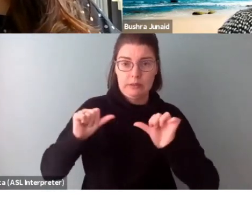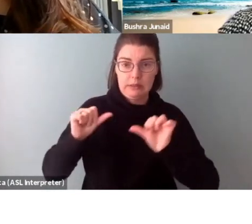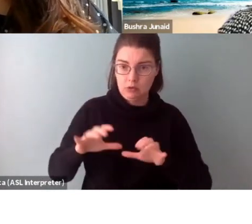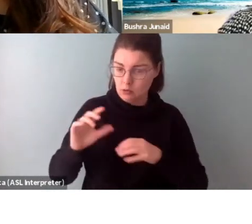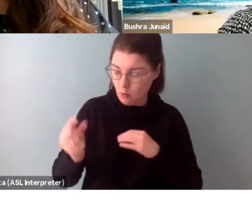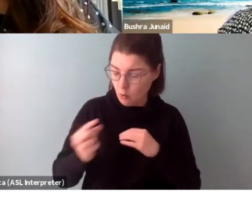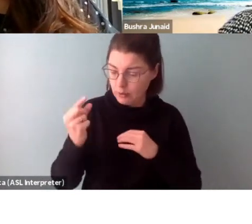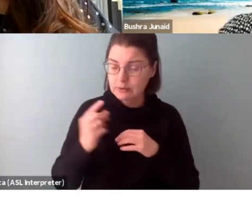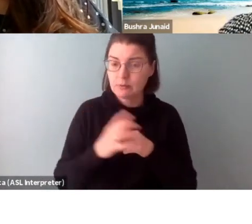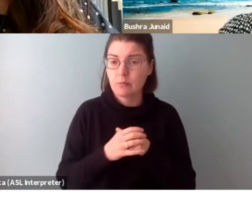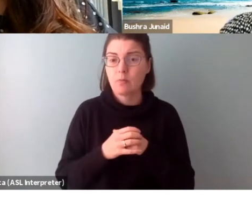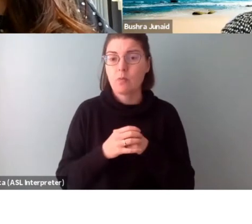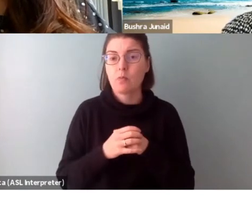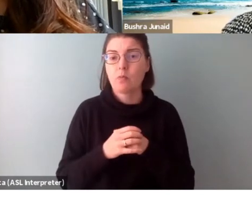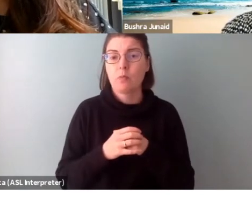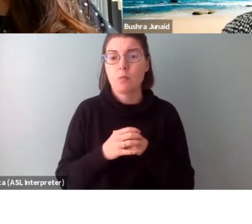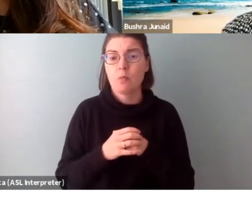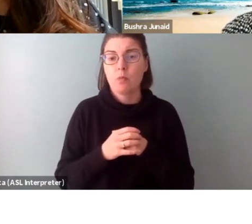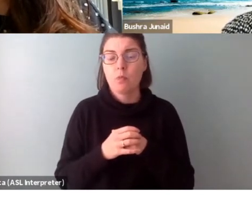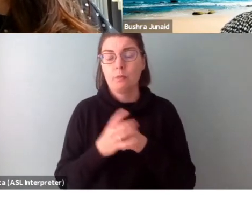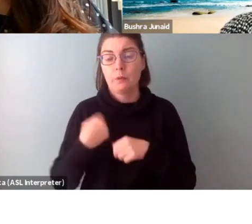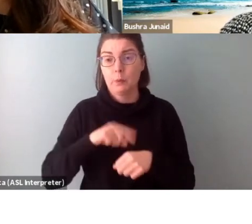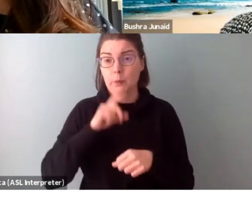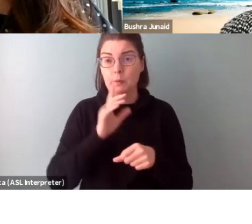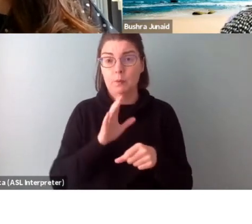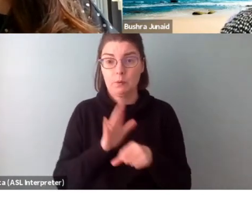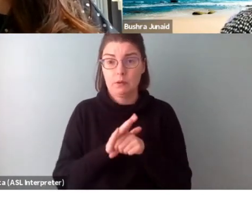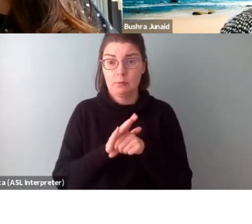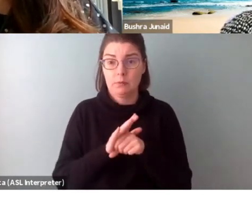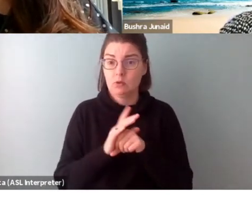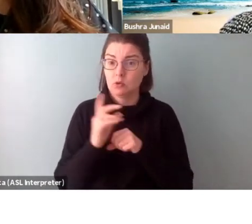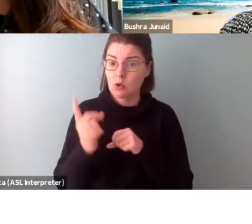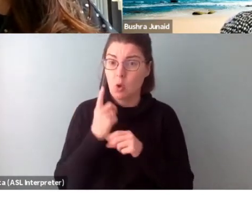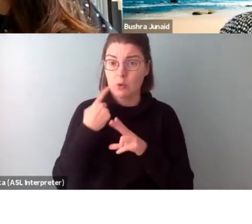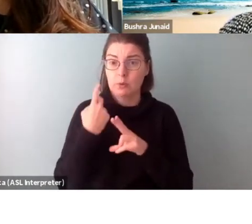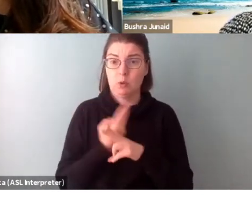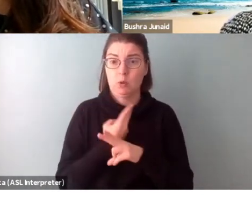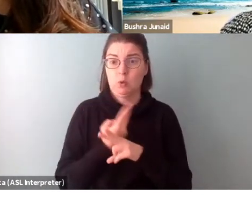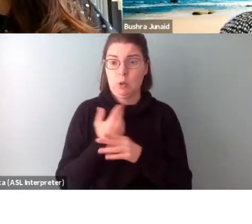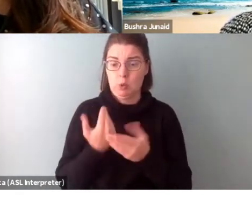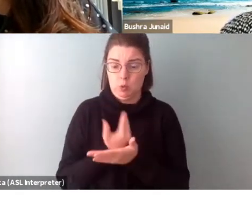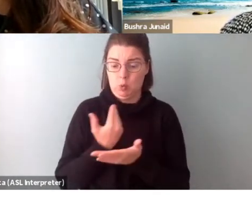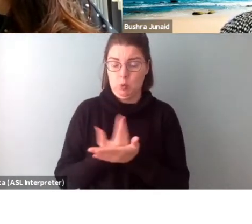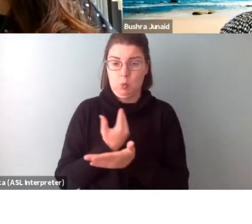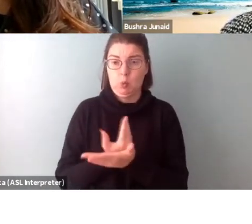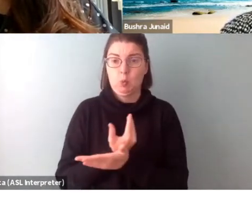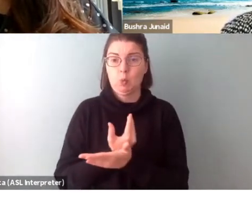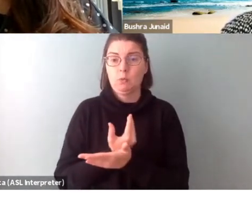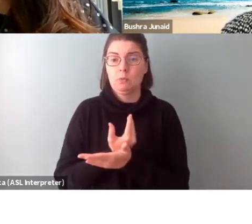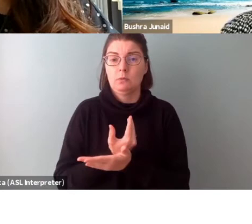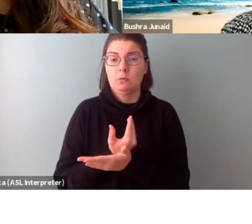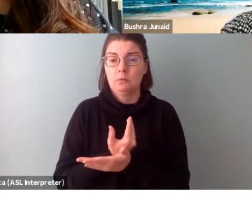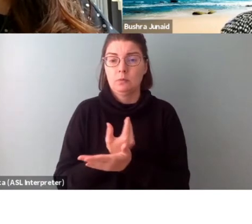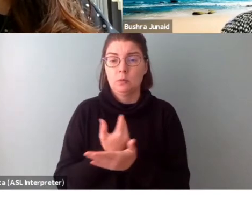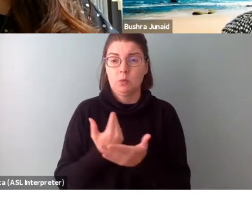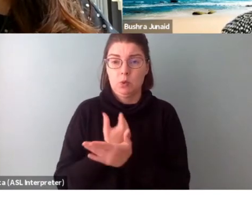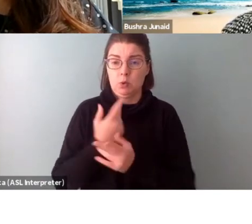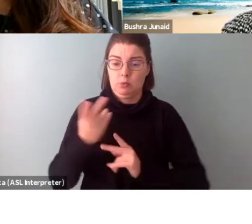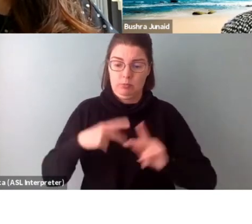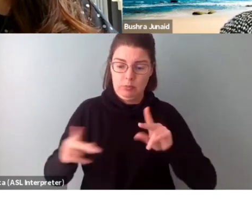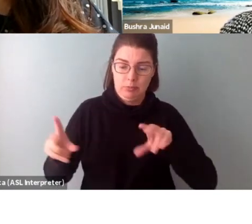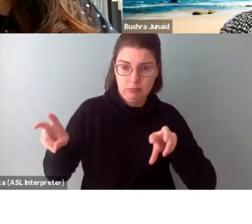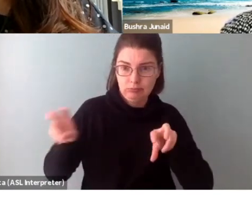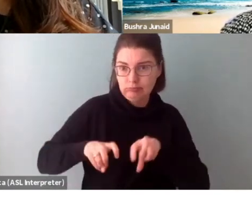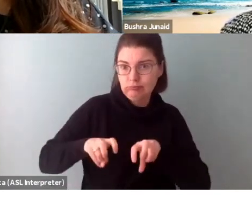make a commitment to always be using new, bringing new voices to the